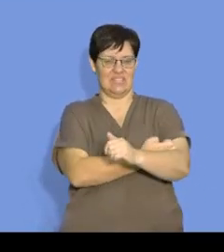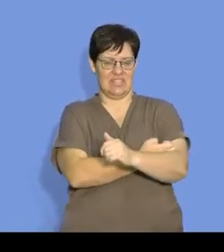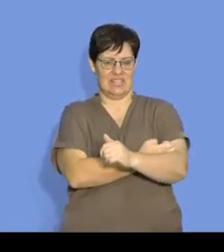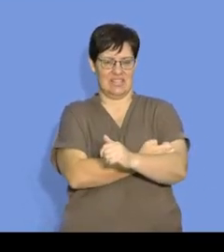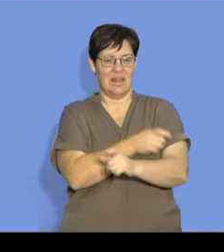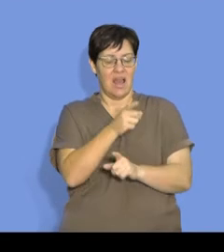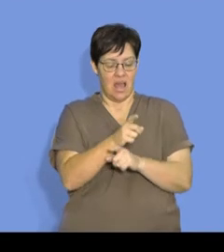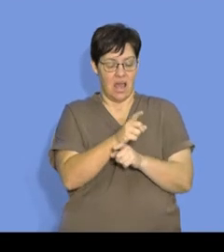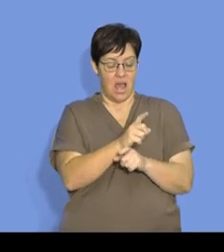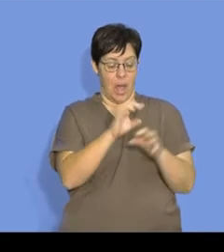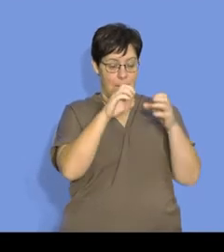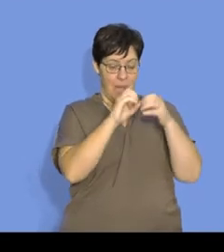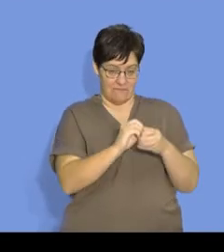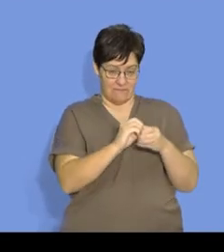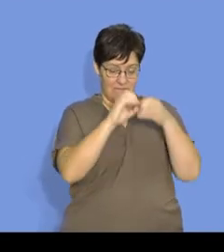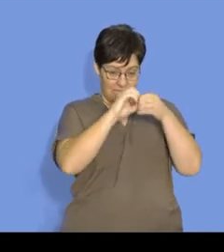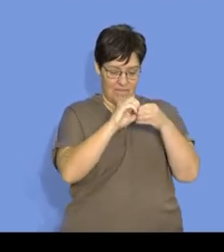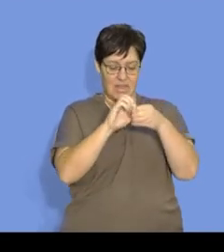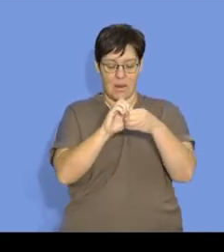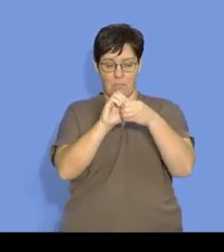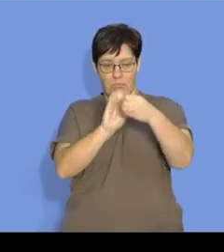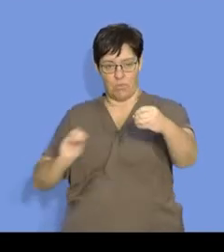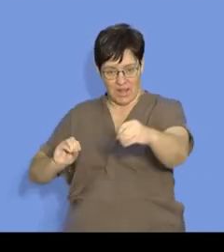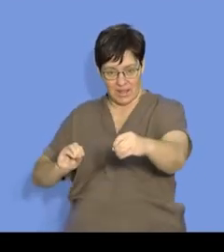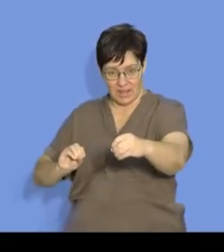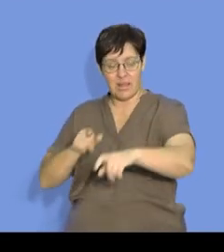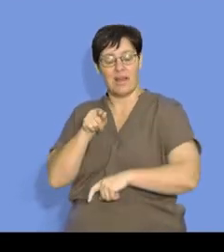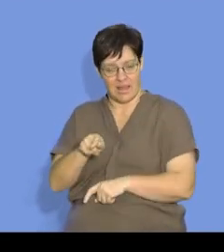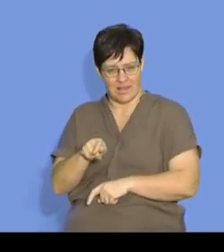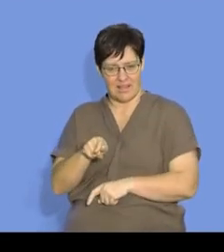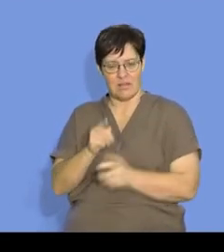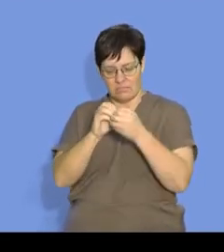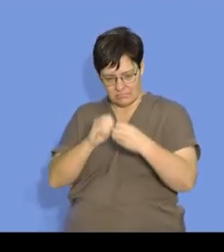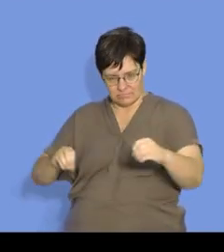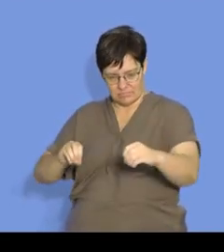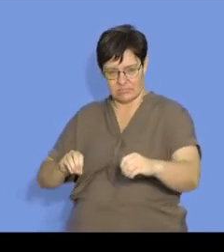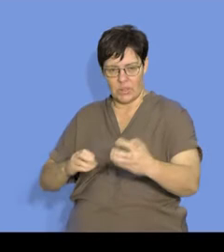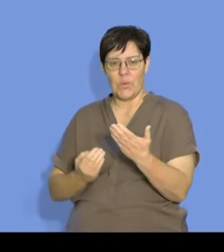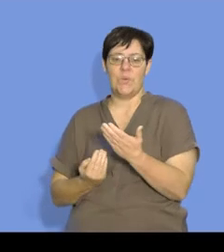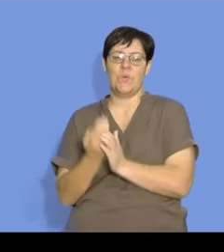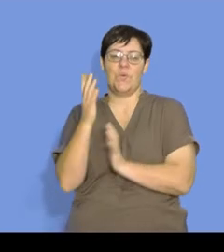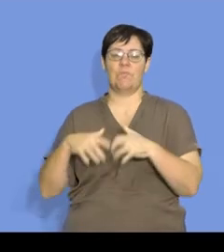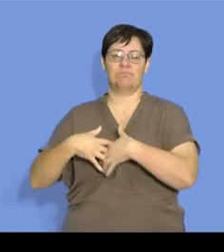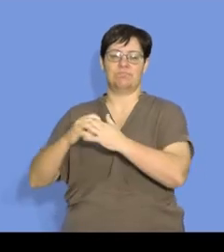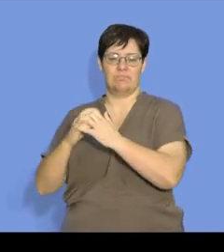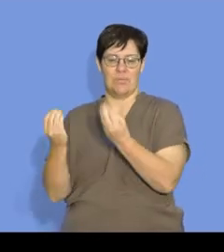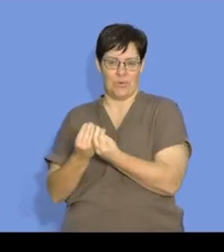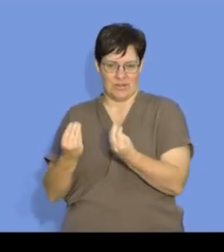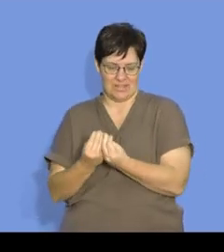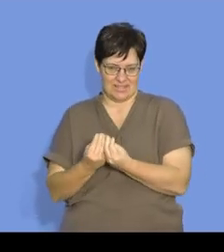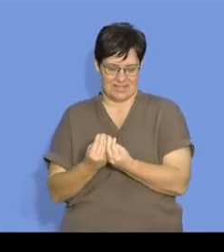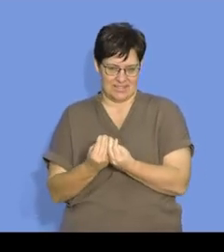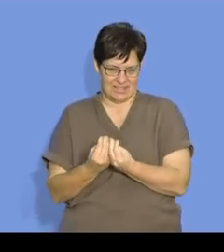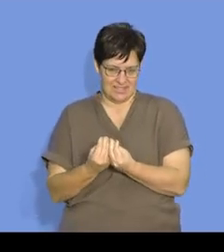that breaks the bonds of the reactants, and that reactants will form new substances or products.